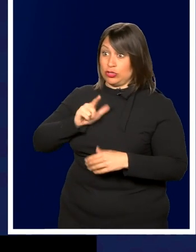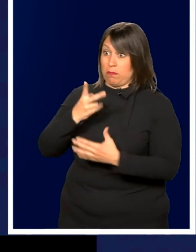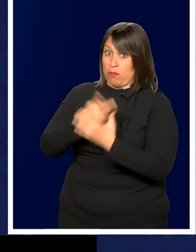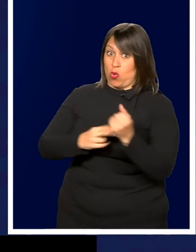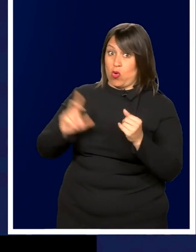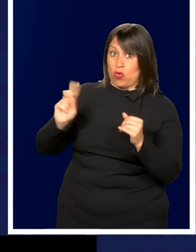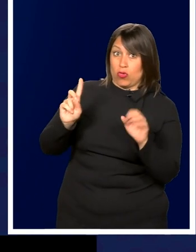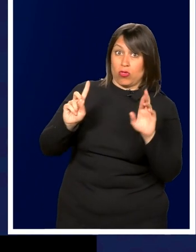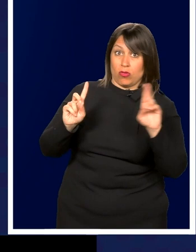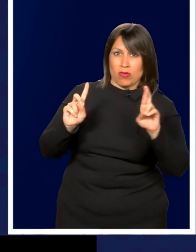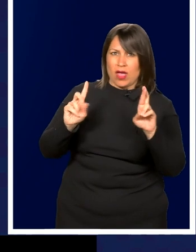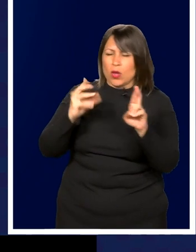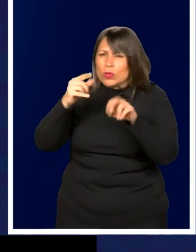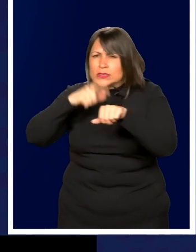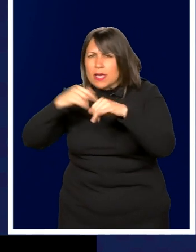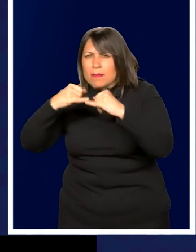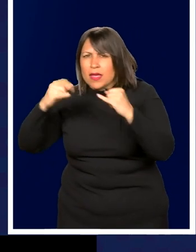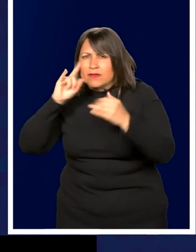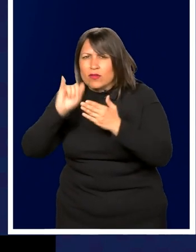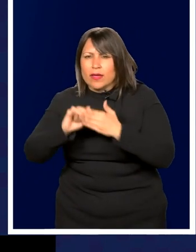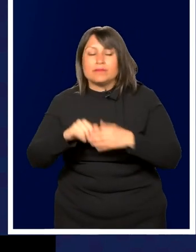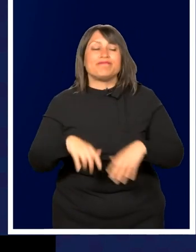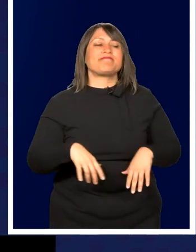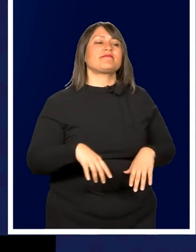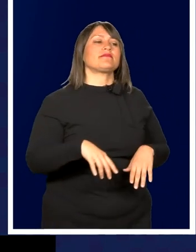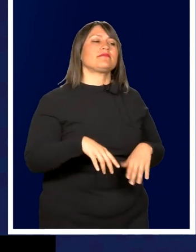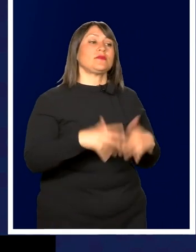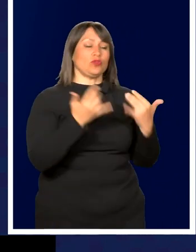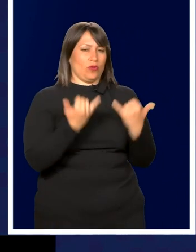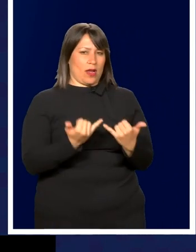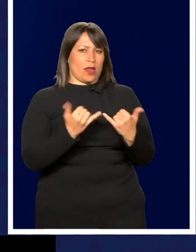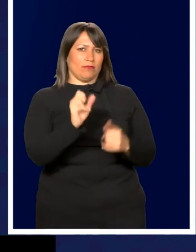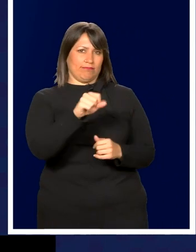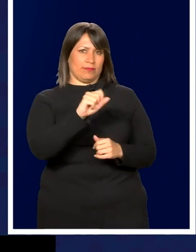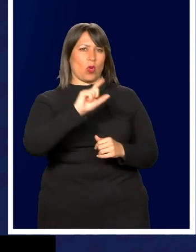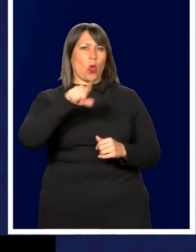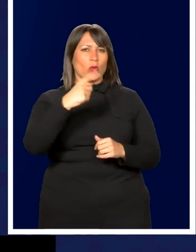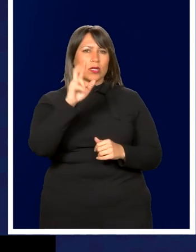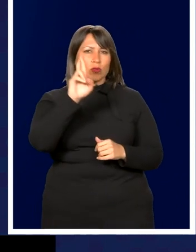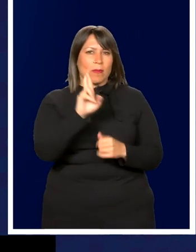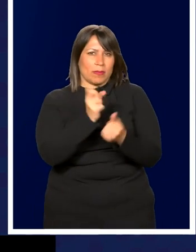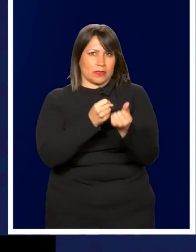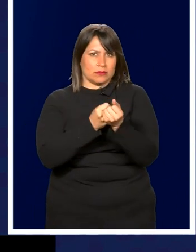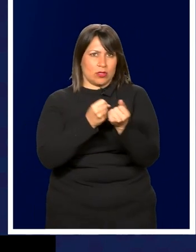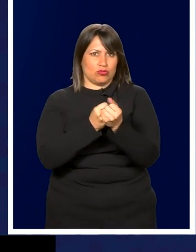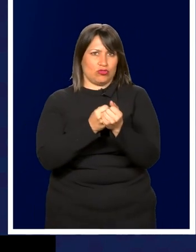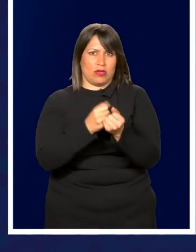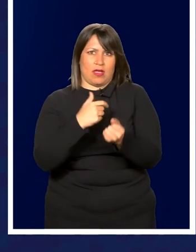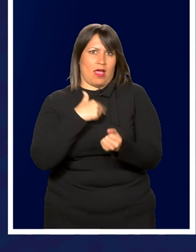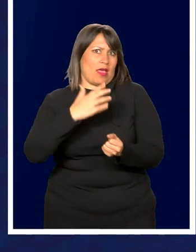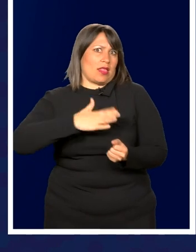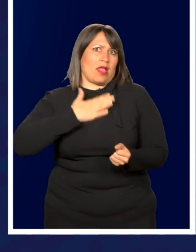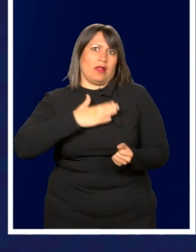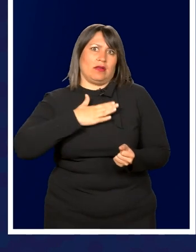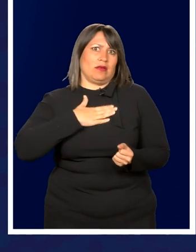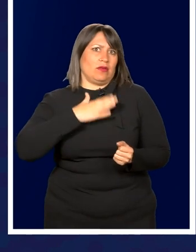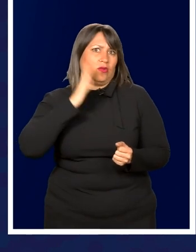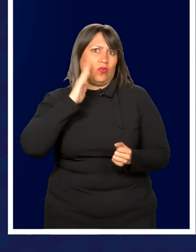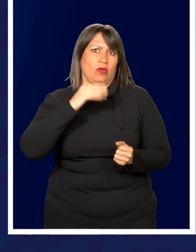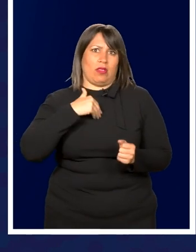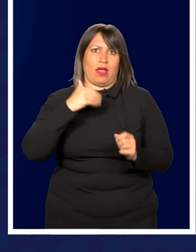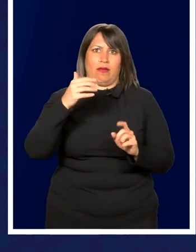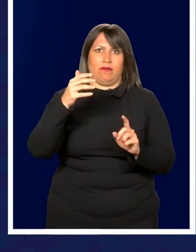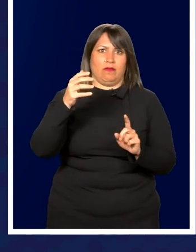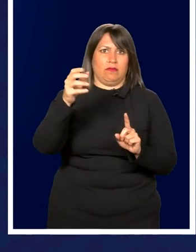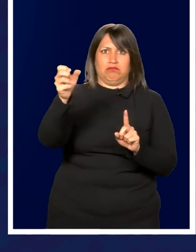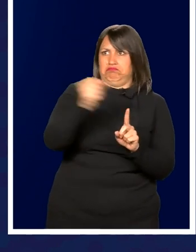bipartisan? And what's the timeline for it? As of right now, it is only Republican sponsors. I gladly put